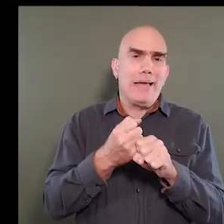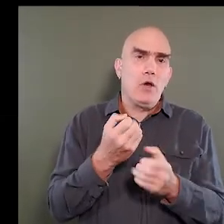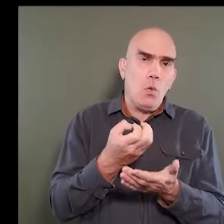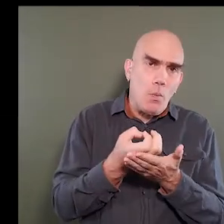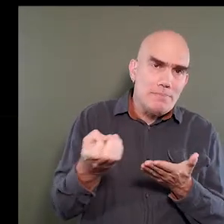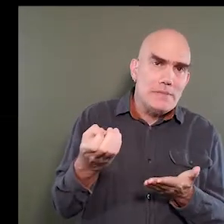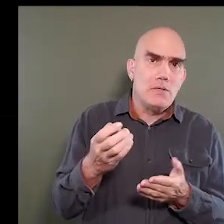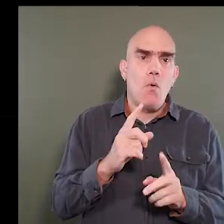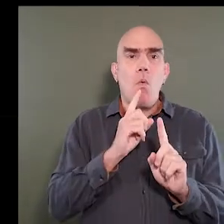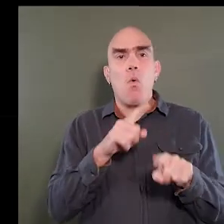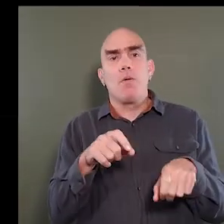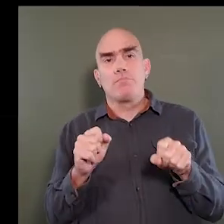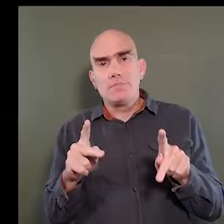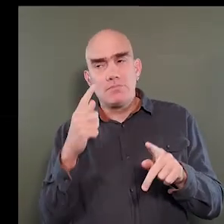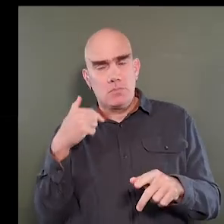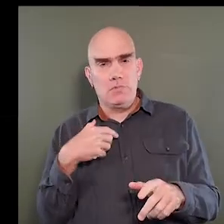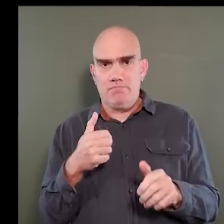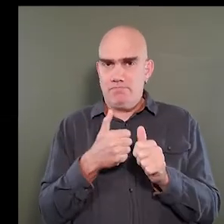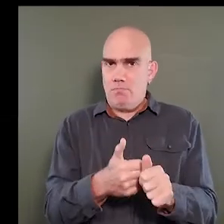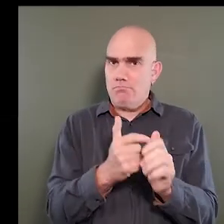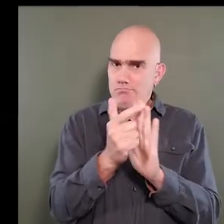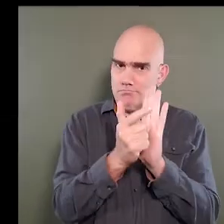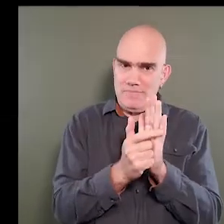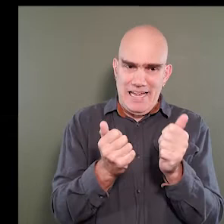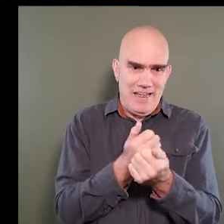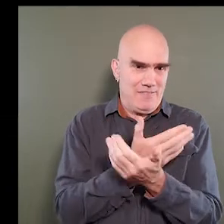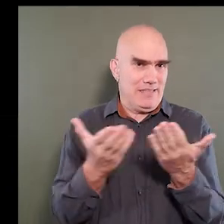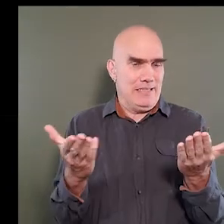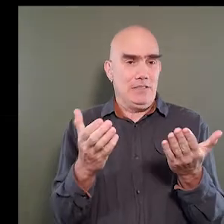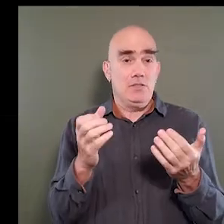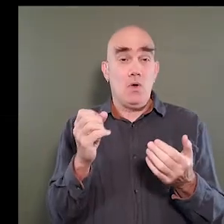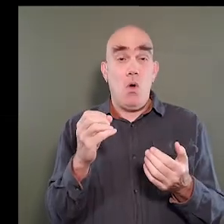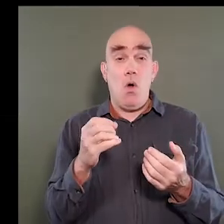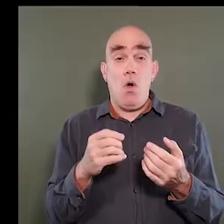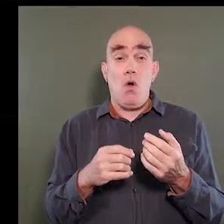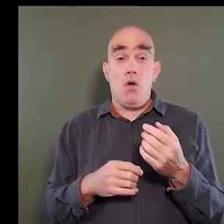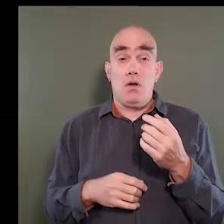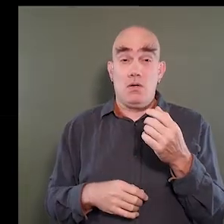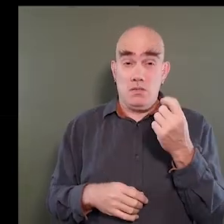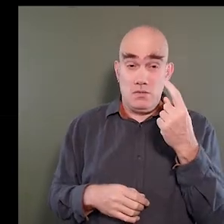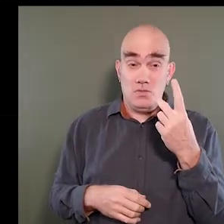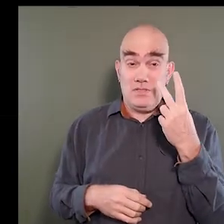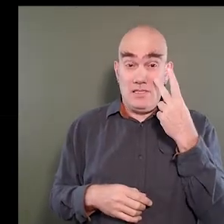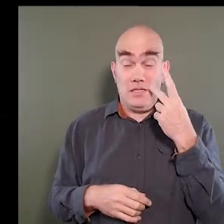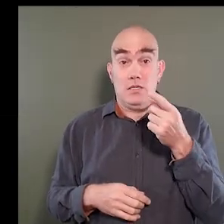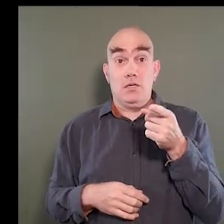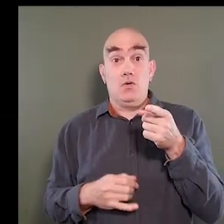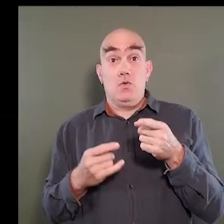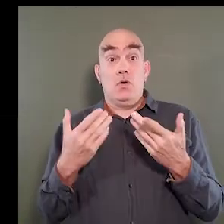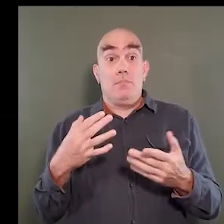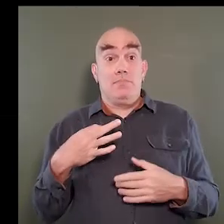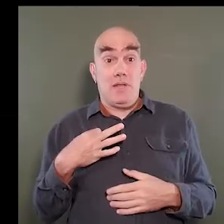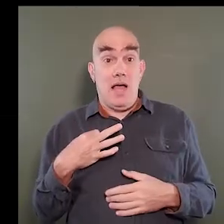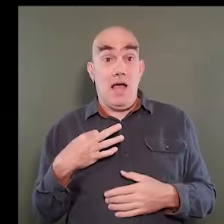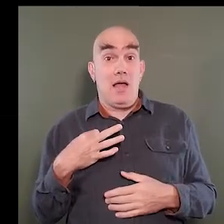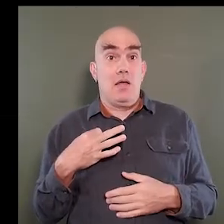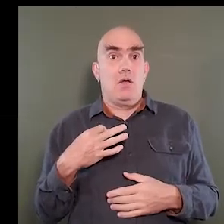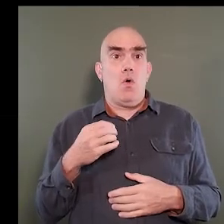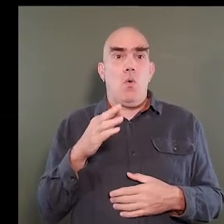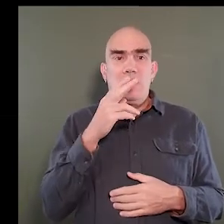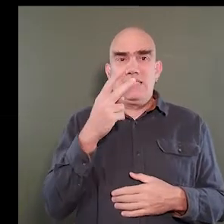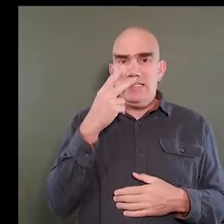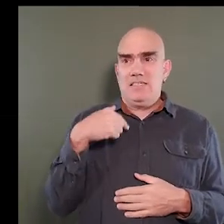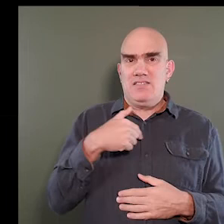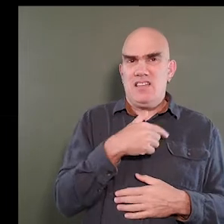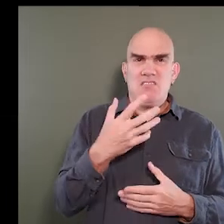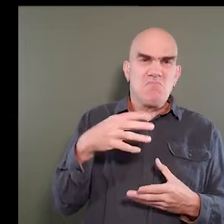permits because we do everything by the book. So the two, you know, you apply, you'll see us out there within